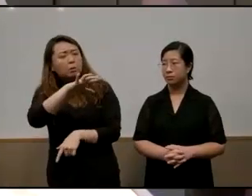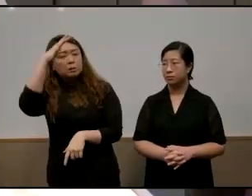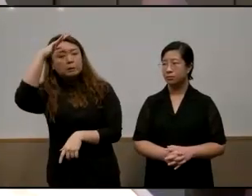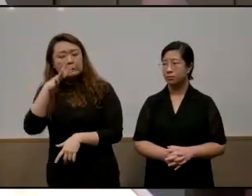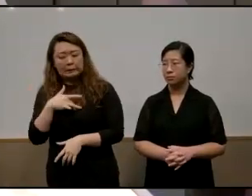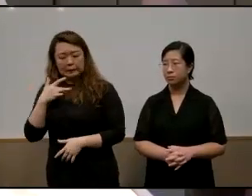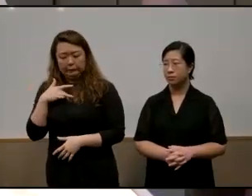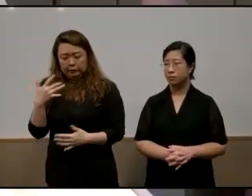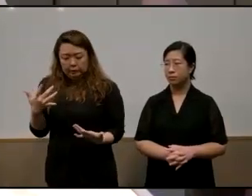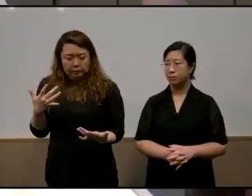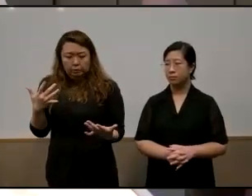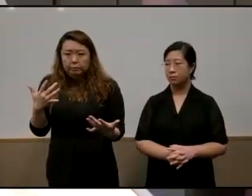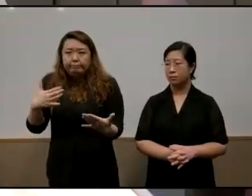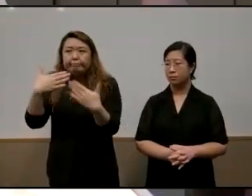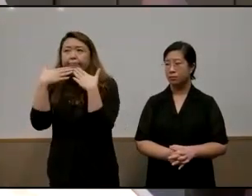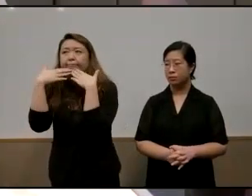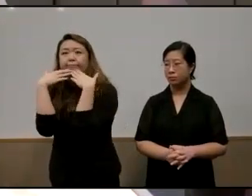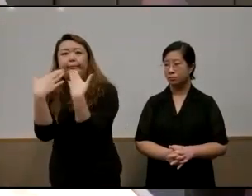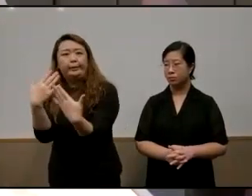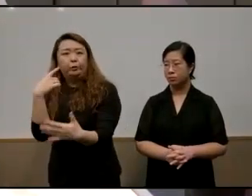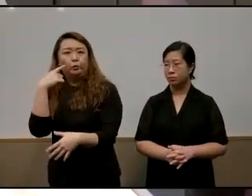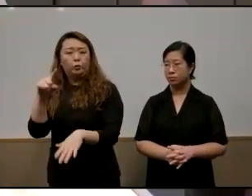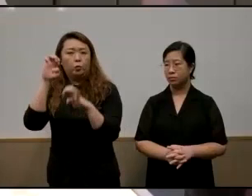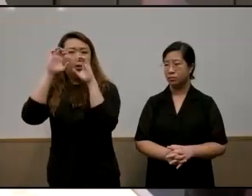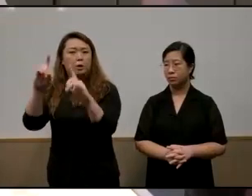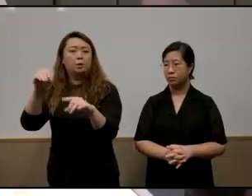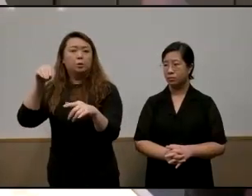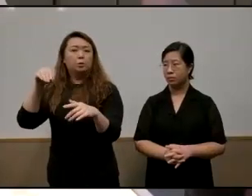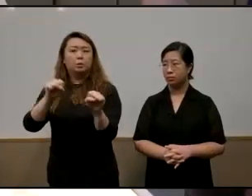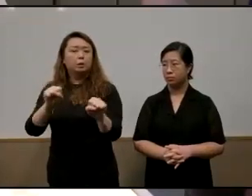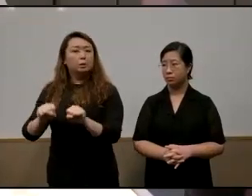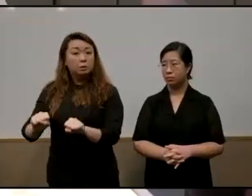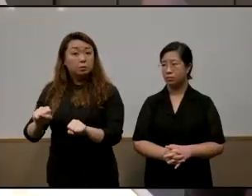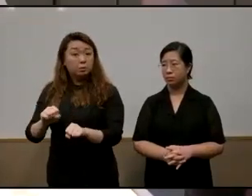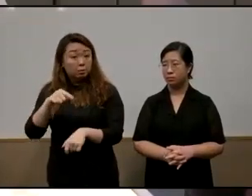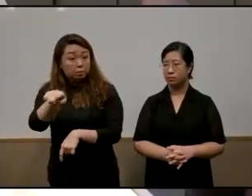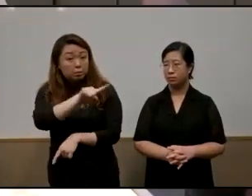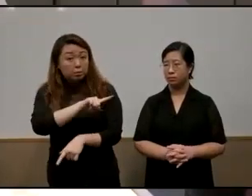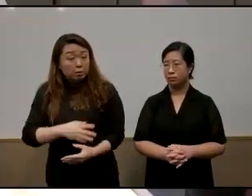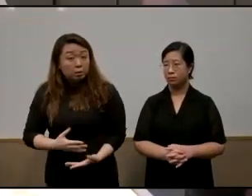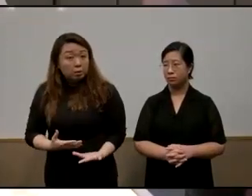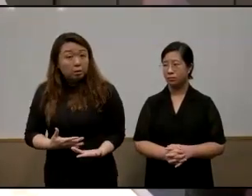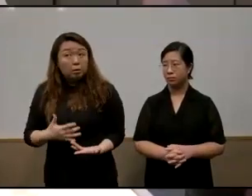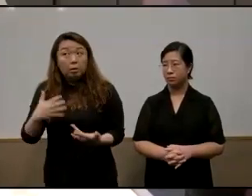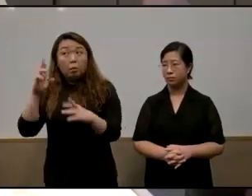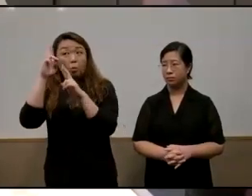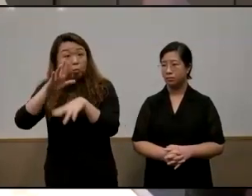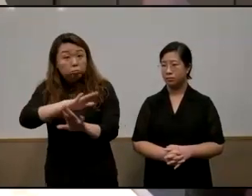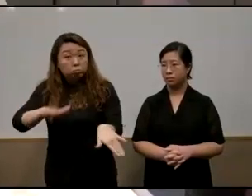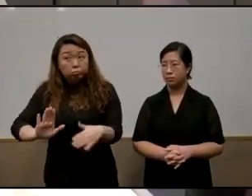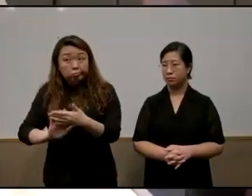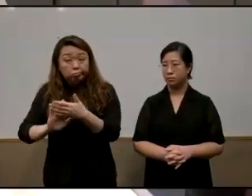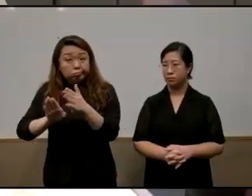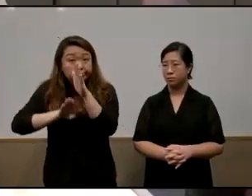they feel grateful for the education system do they aspire for the children in that education system